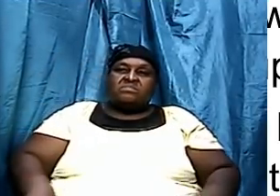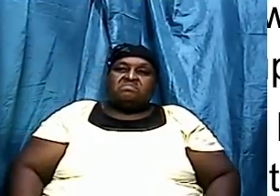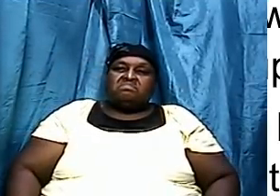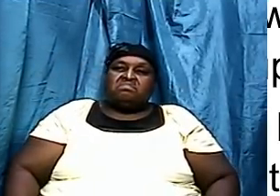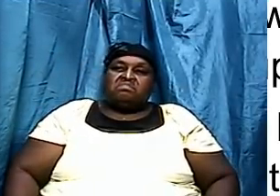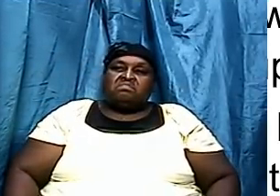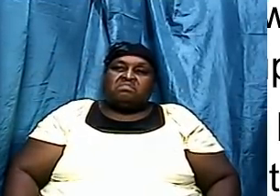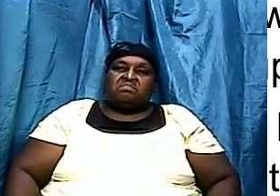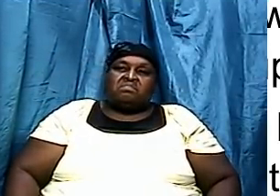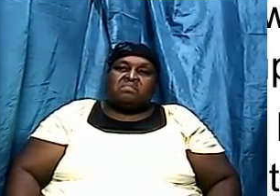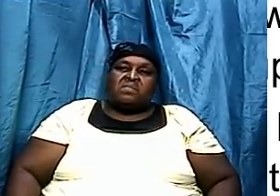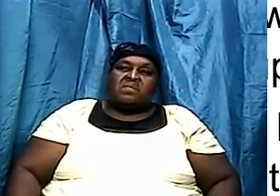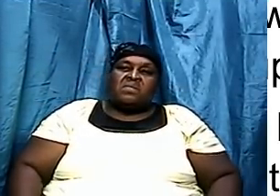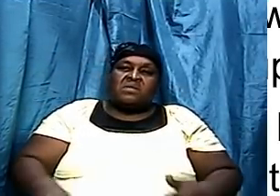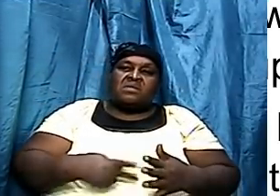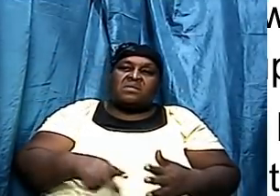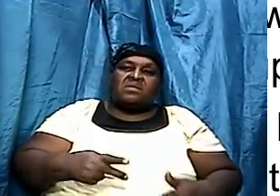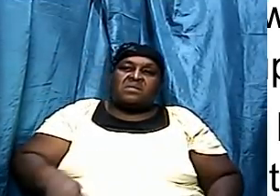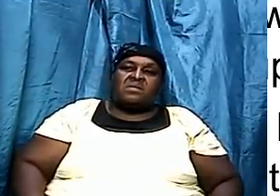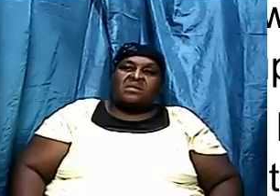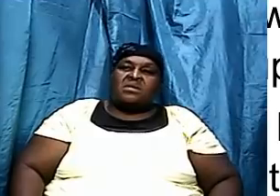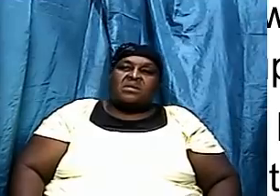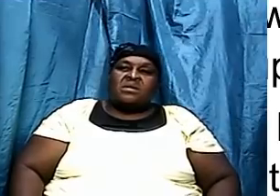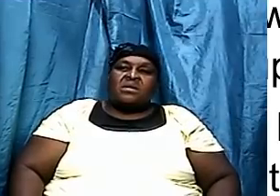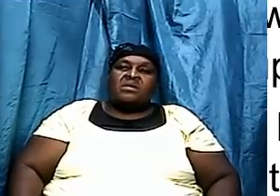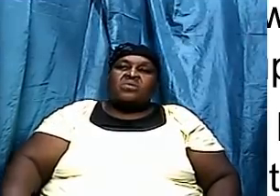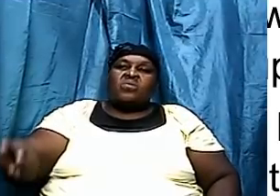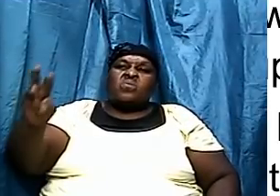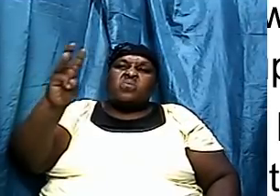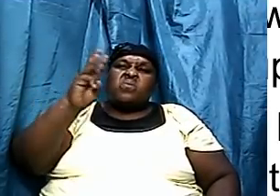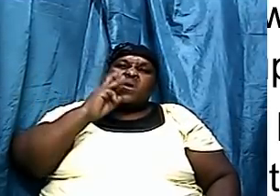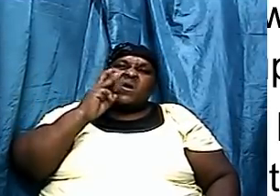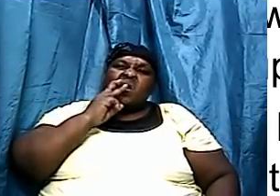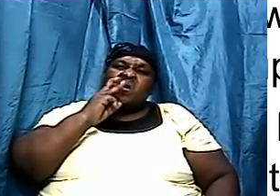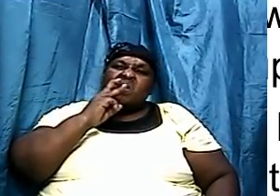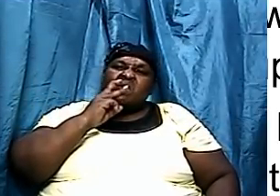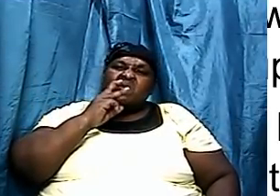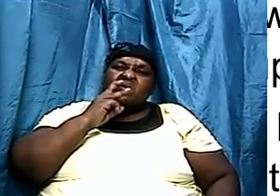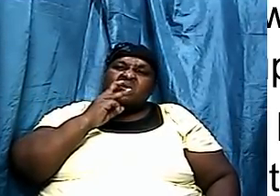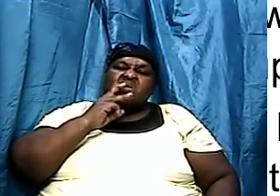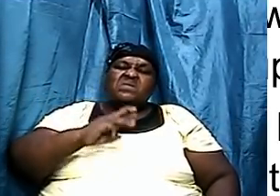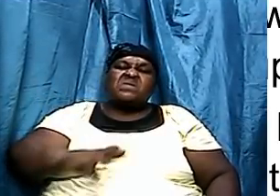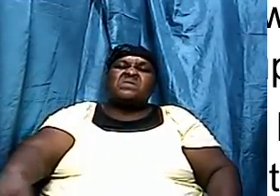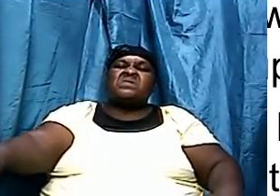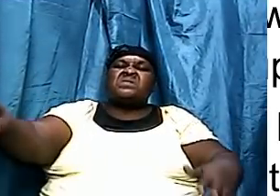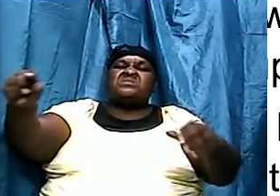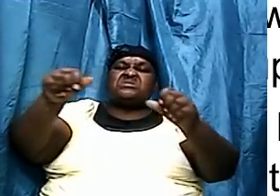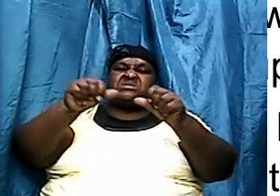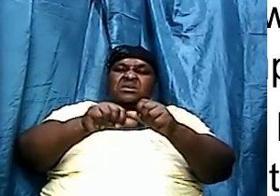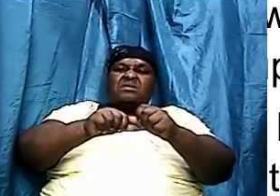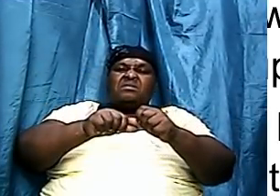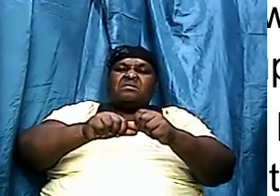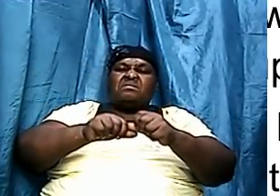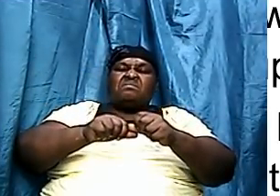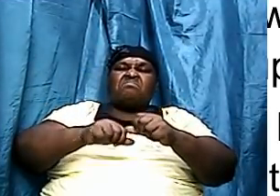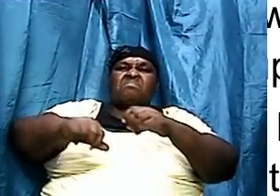104 verse 69 it suggests that water stood above the mountains now